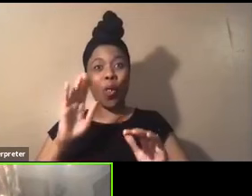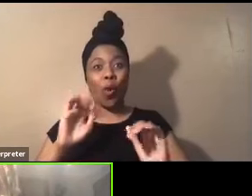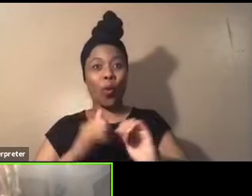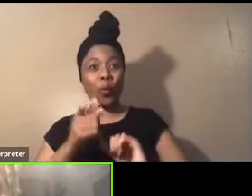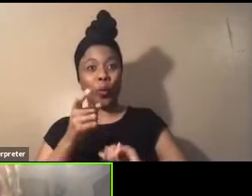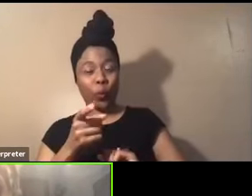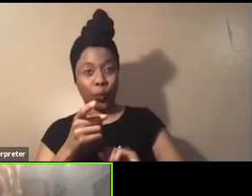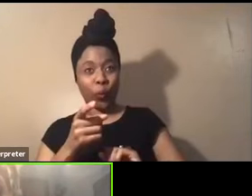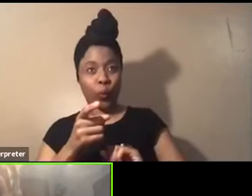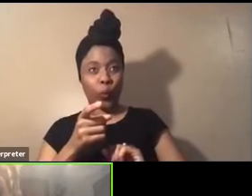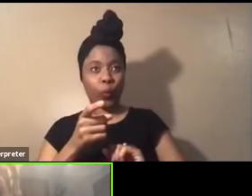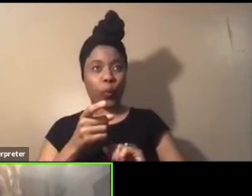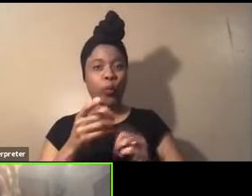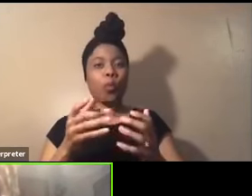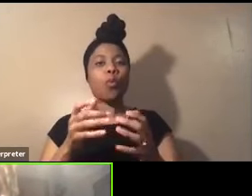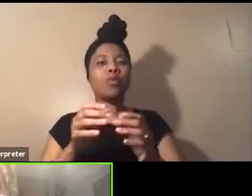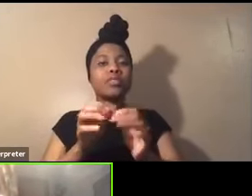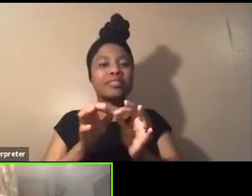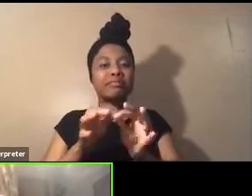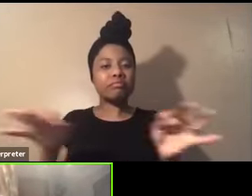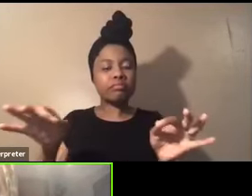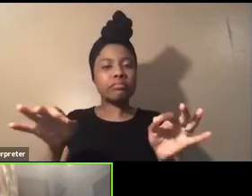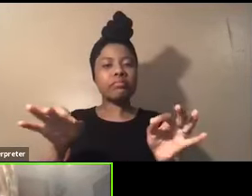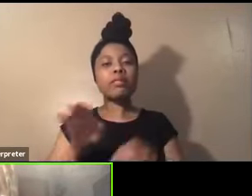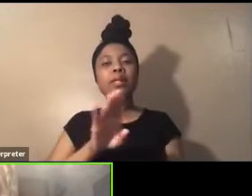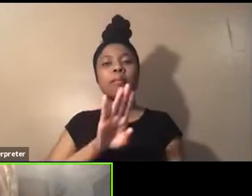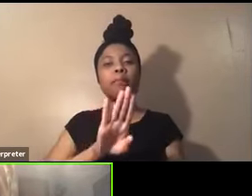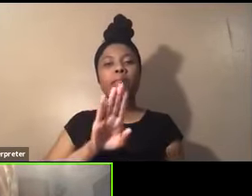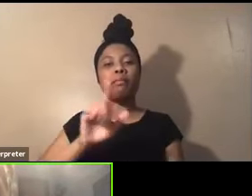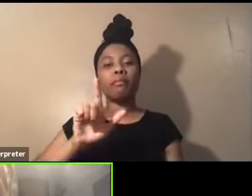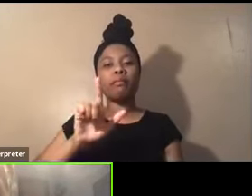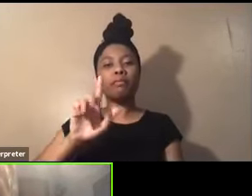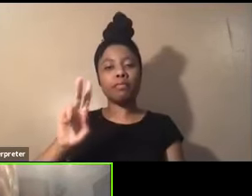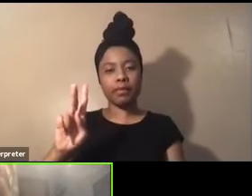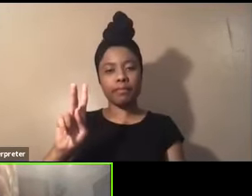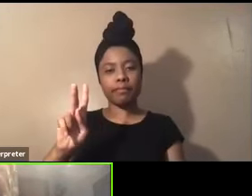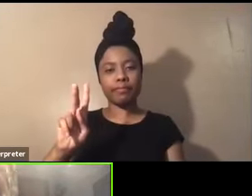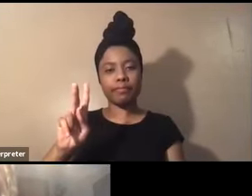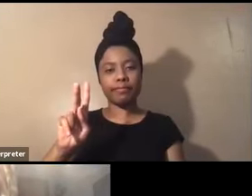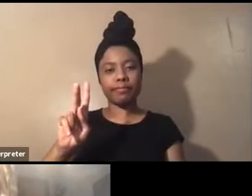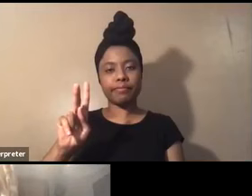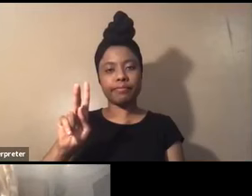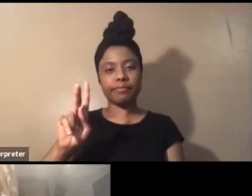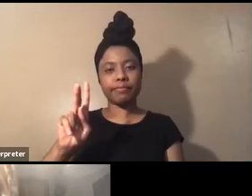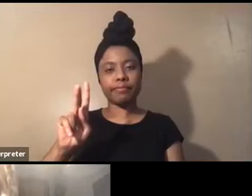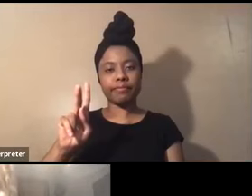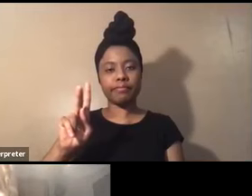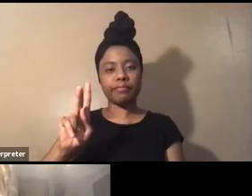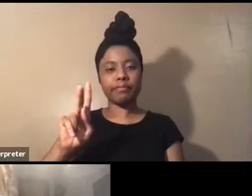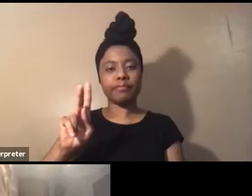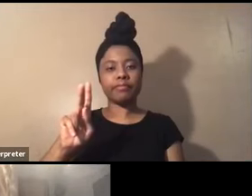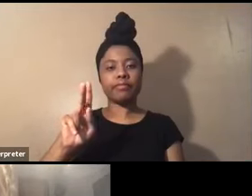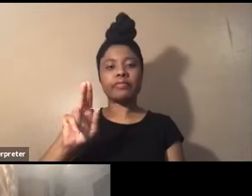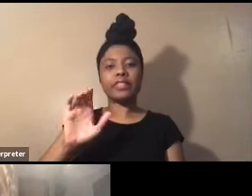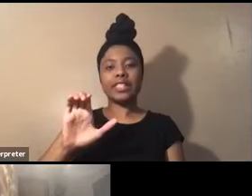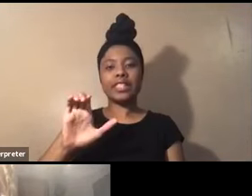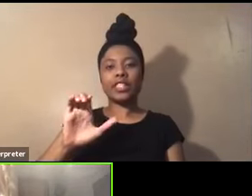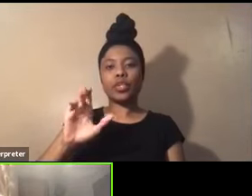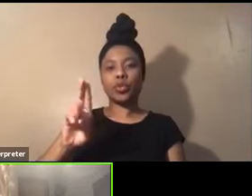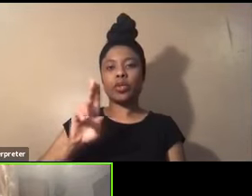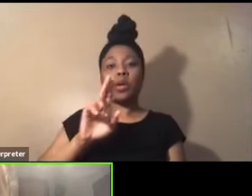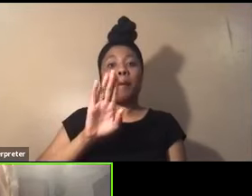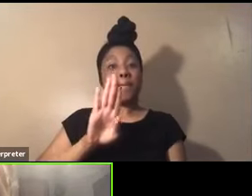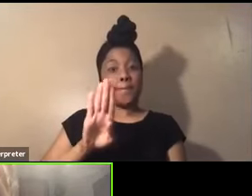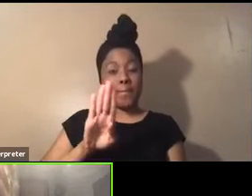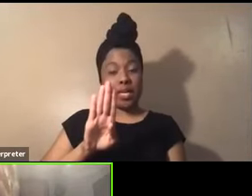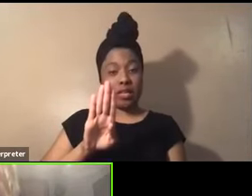You want to text in B L K. Okay. C U L that's B